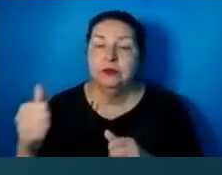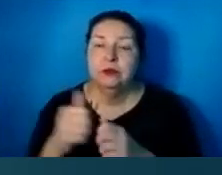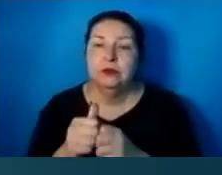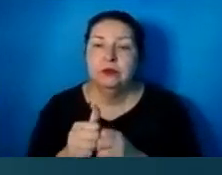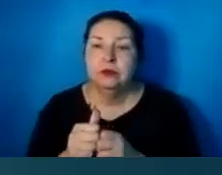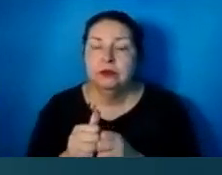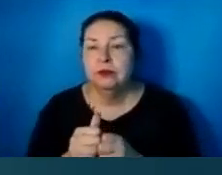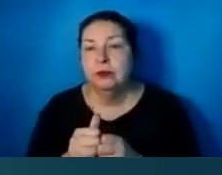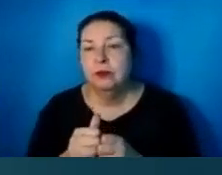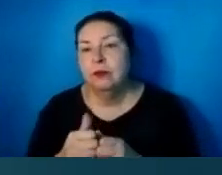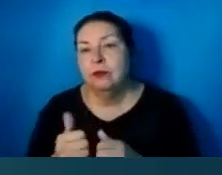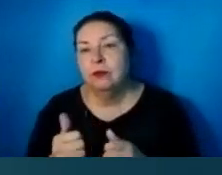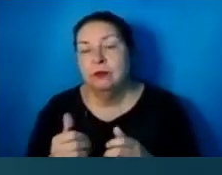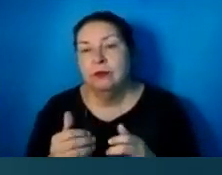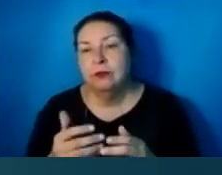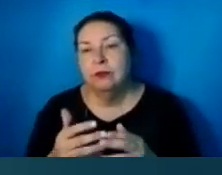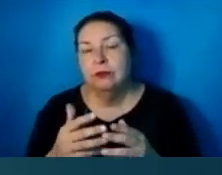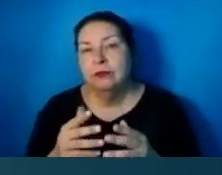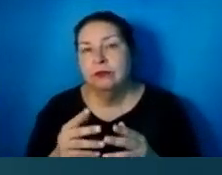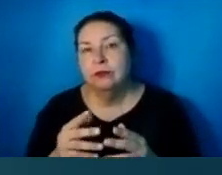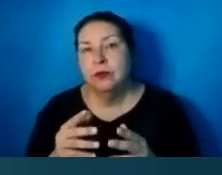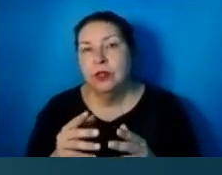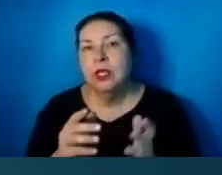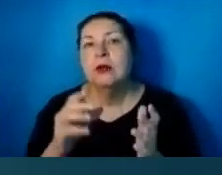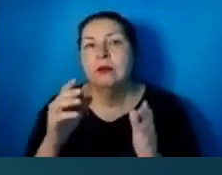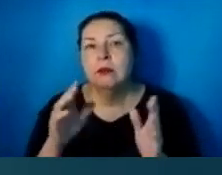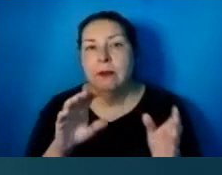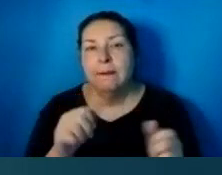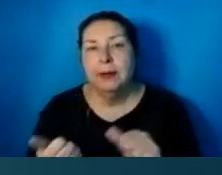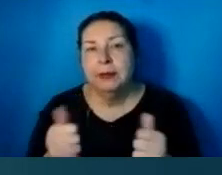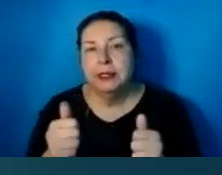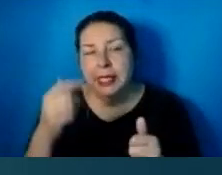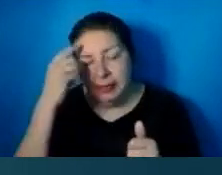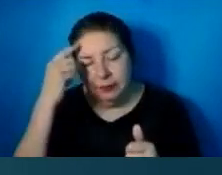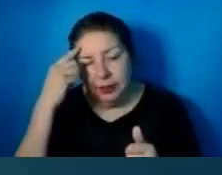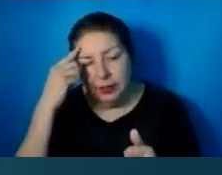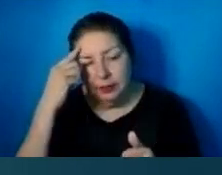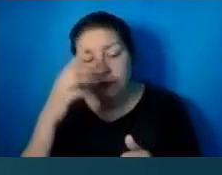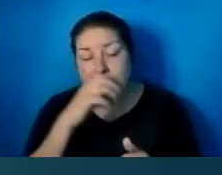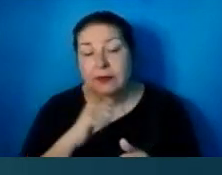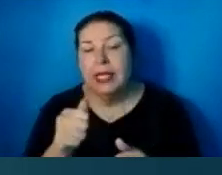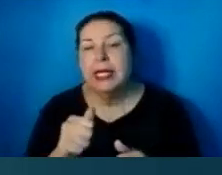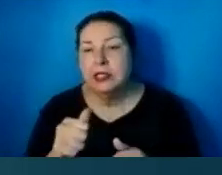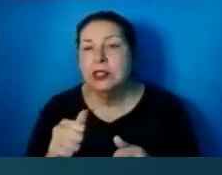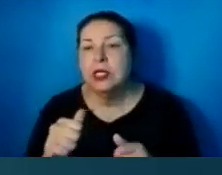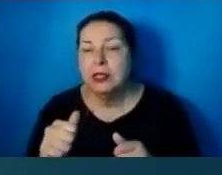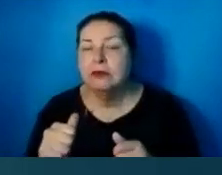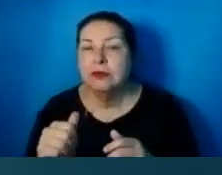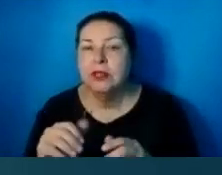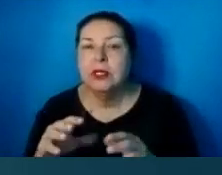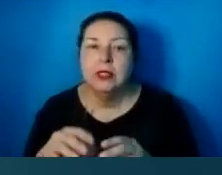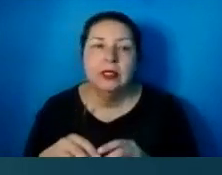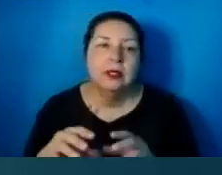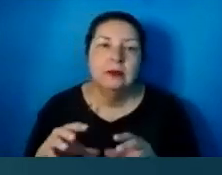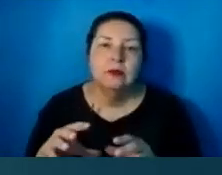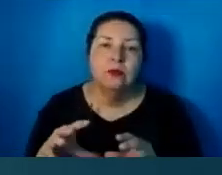have a concept of the age of accountability. Usually, it's somewhere between 12 and